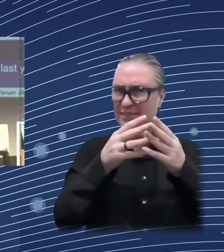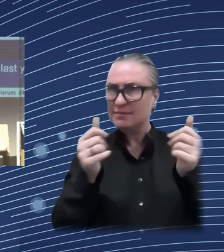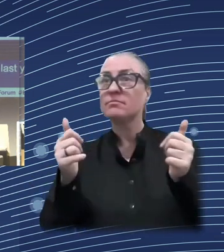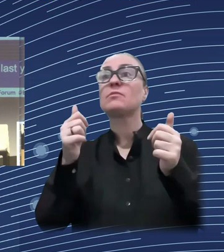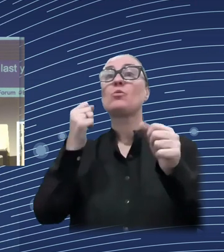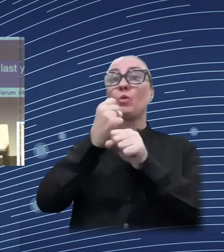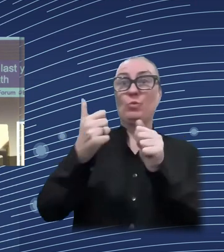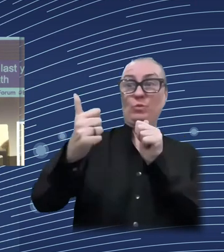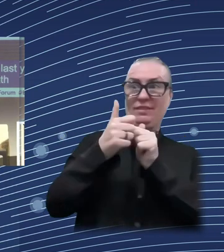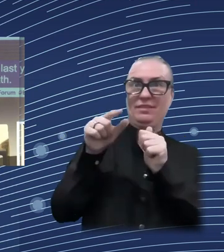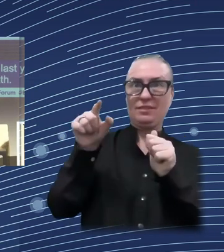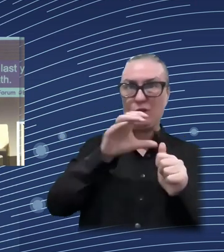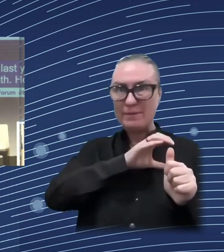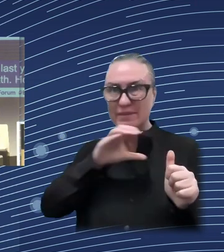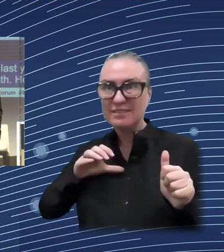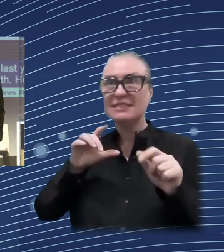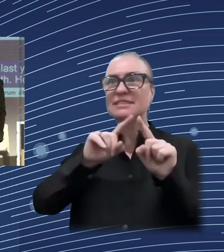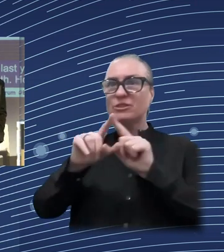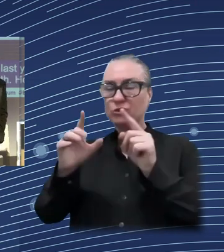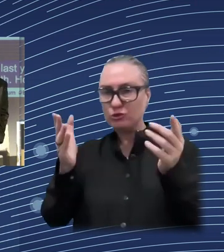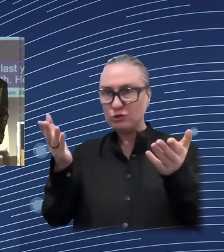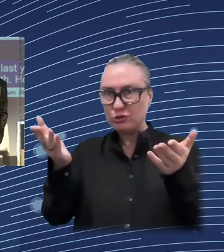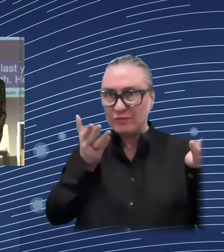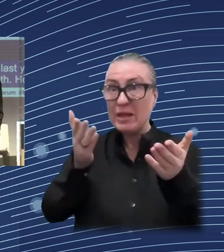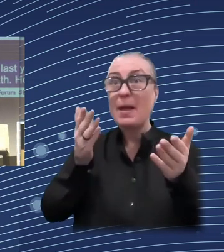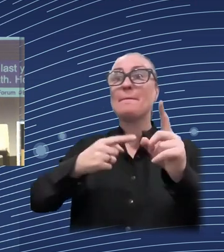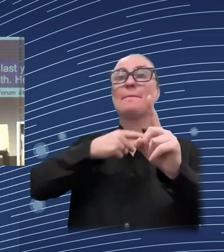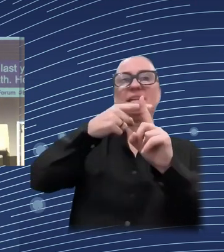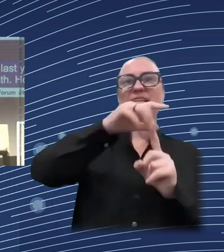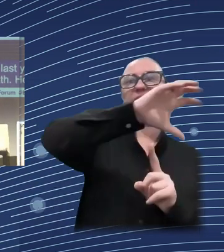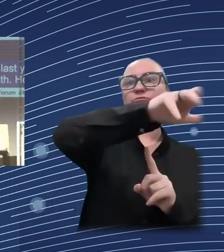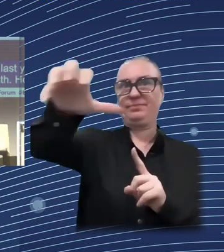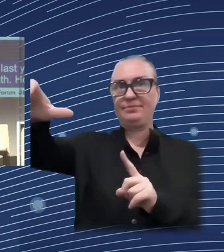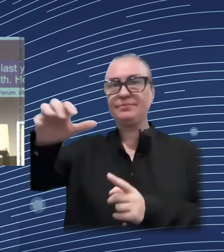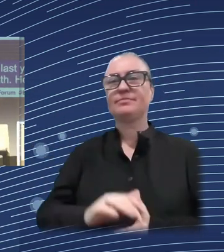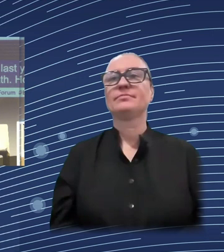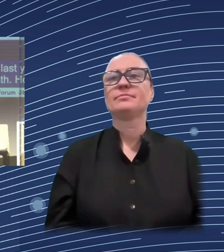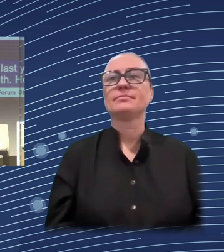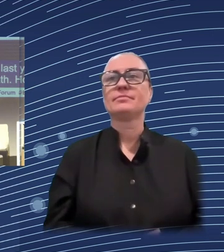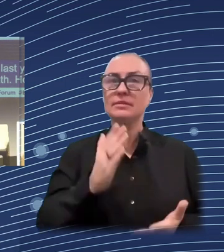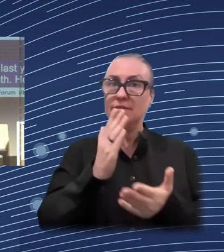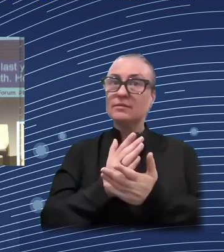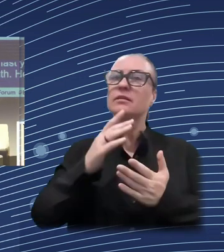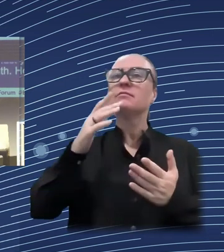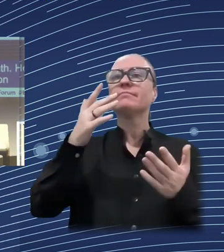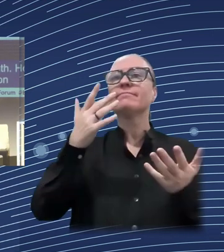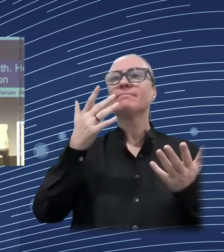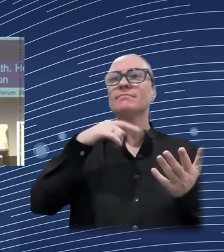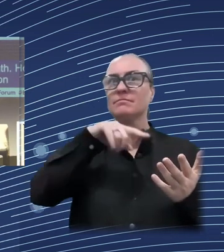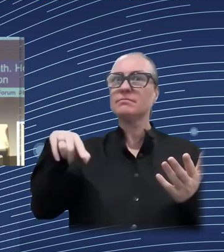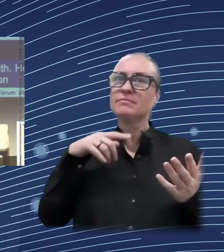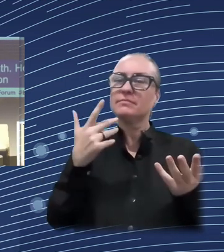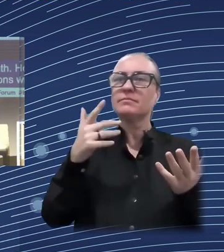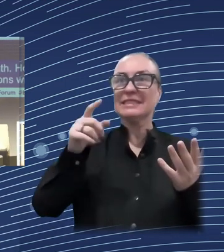However, these are the general principles, but what we know in our discussion with the Member States, they are in demand of more